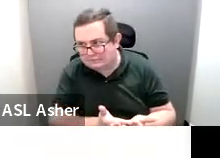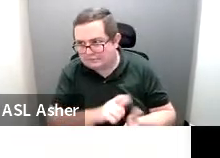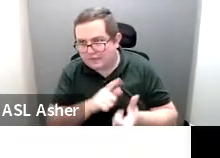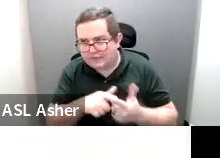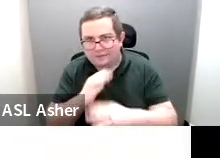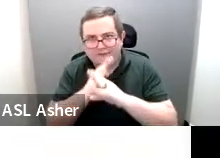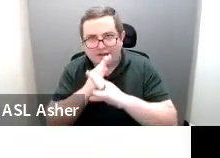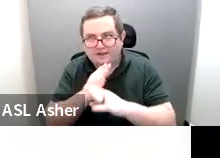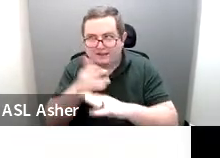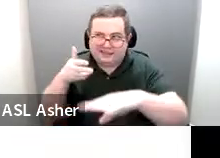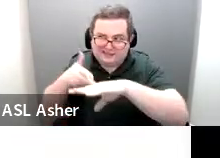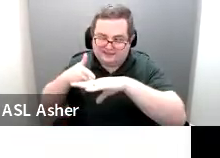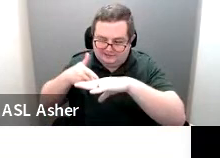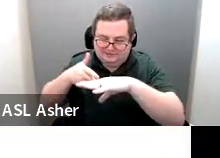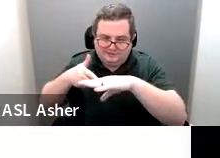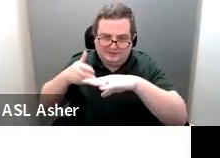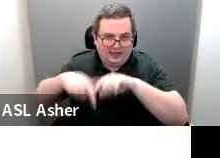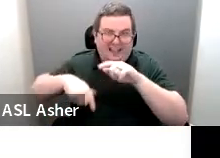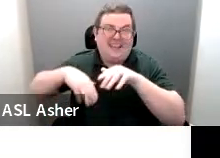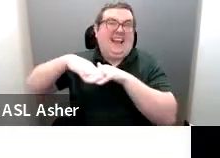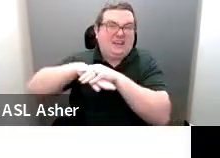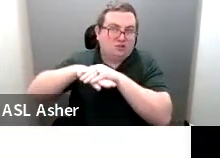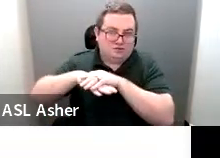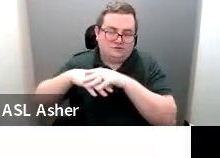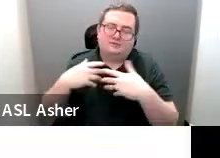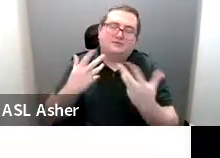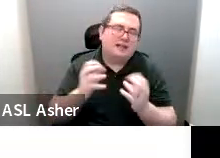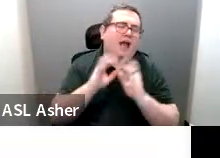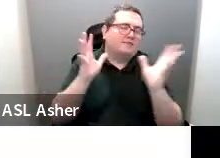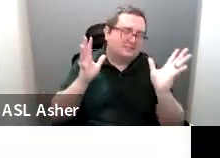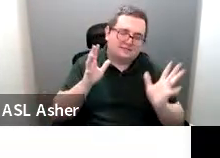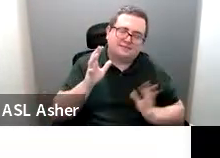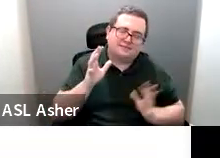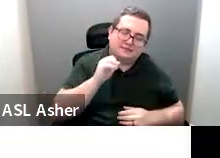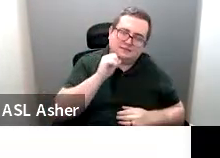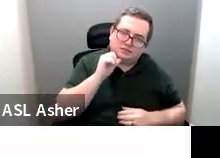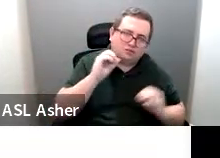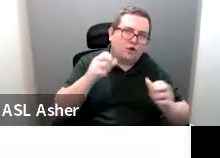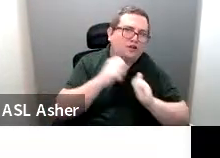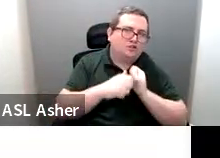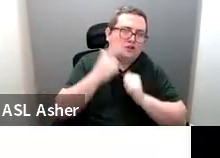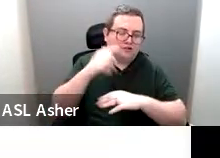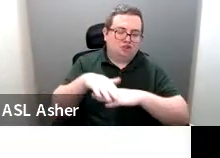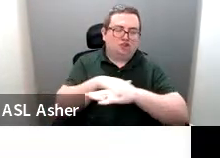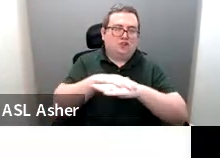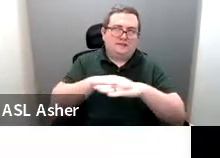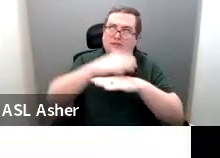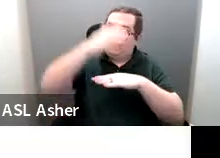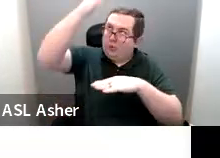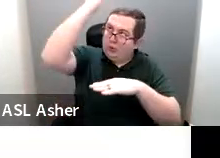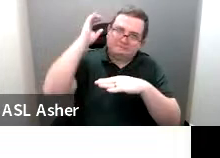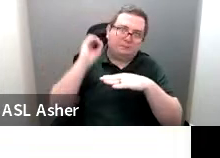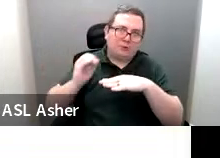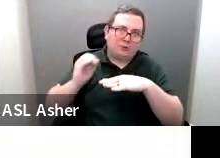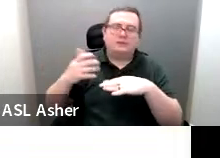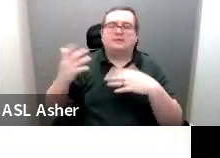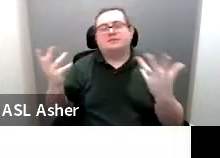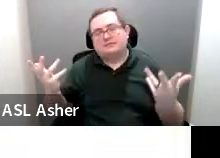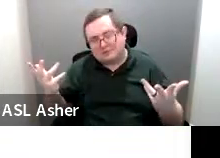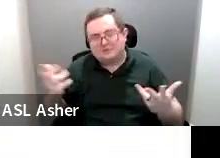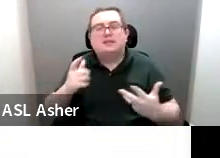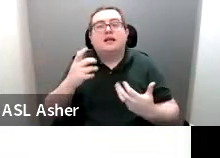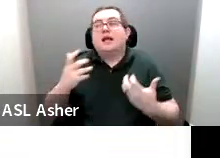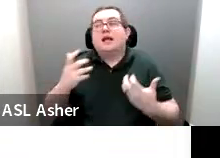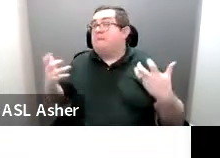the van from getting there in the first place. Obviously this isn't going to be an issue for a surface lot, so this is really something to take into